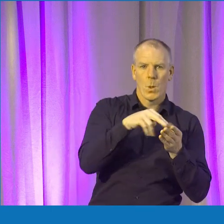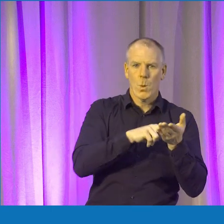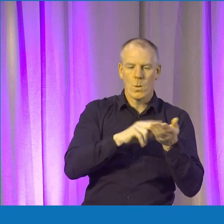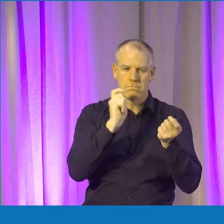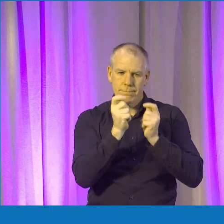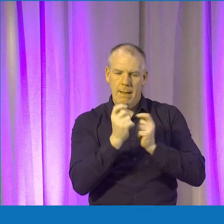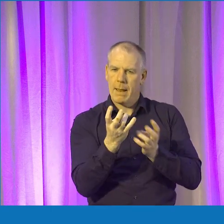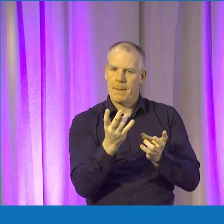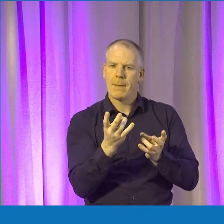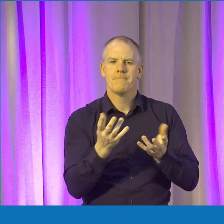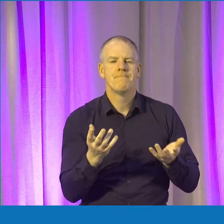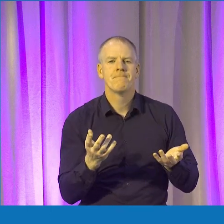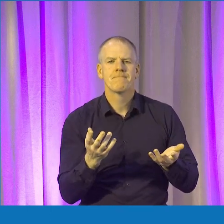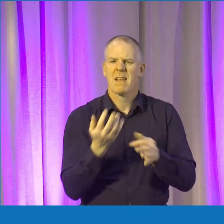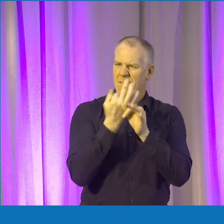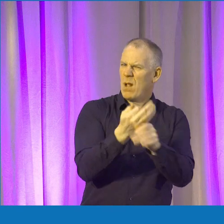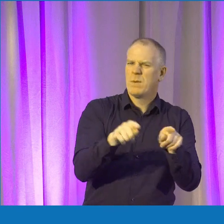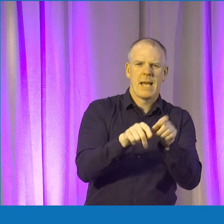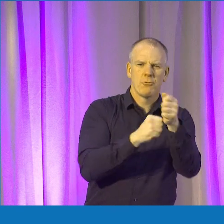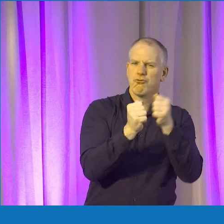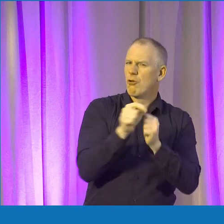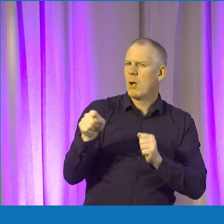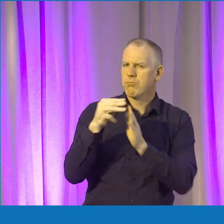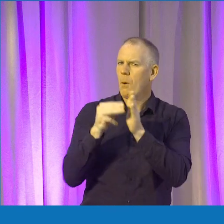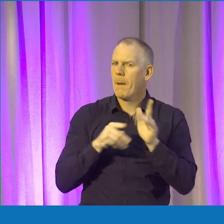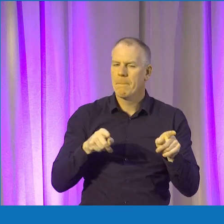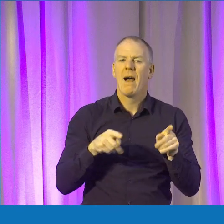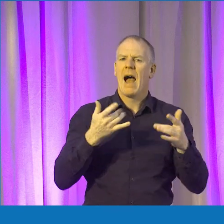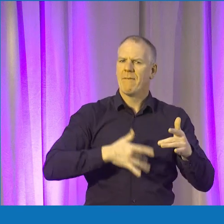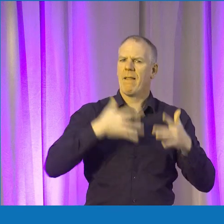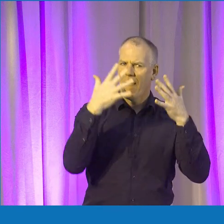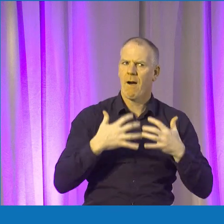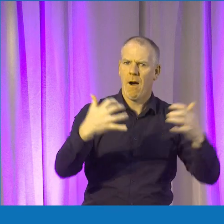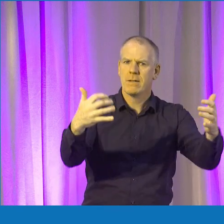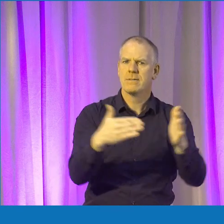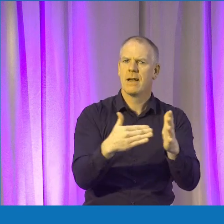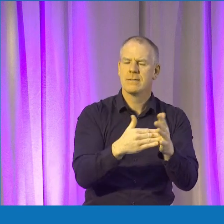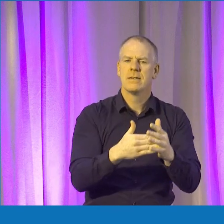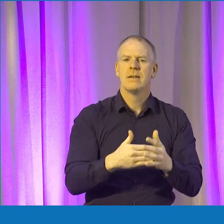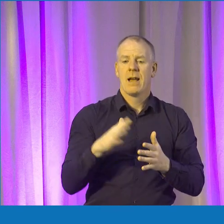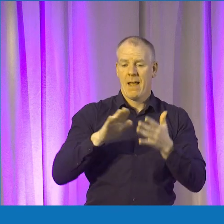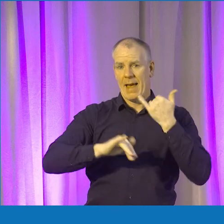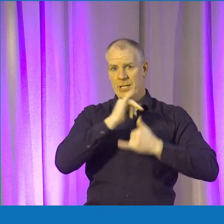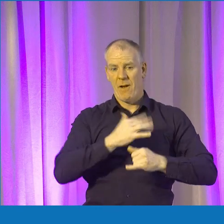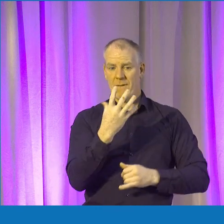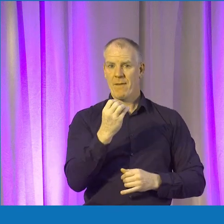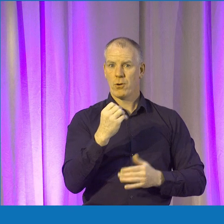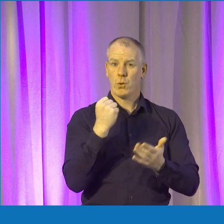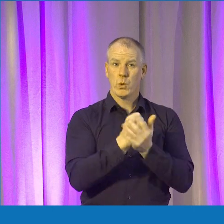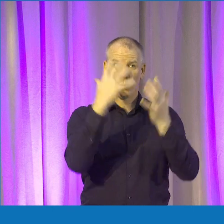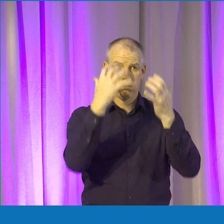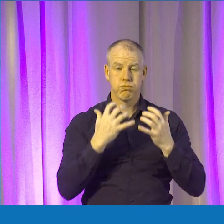-imagine it. It follows a similar structure, except we have a live audience. So last year, we had over 500 students in